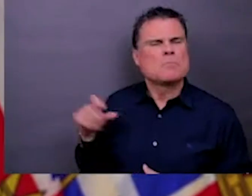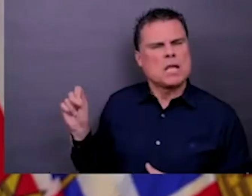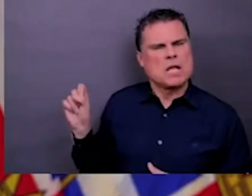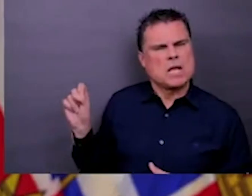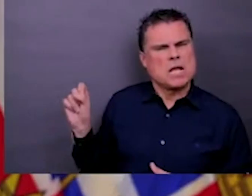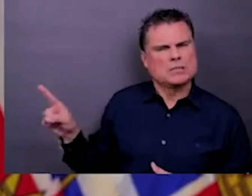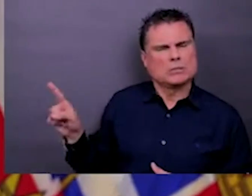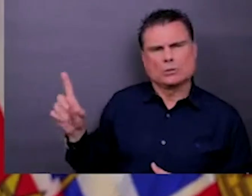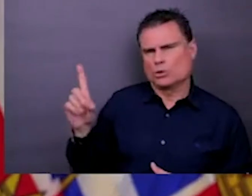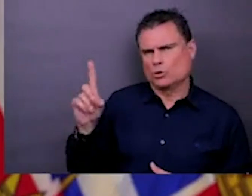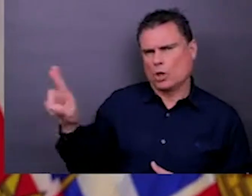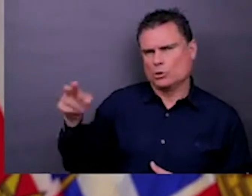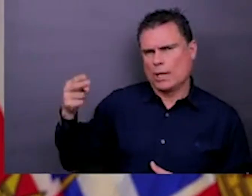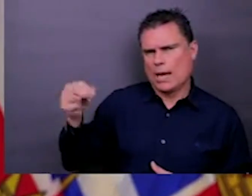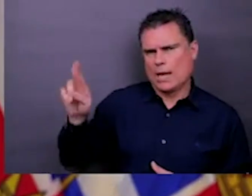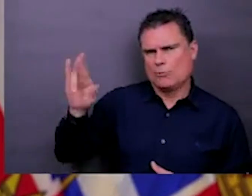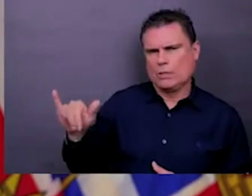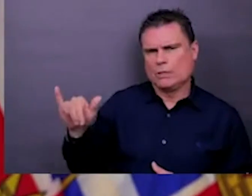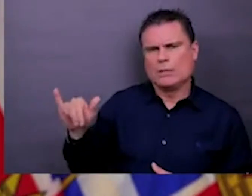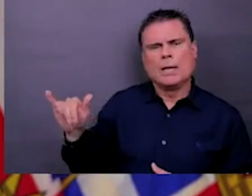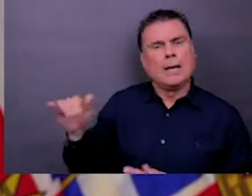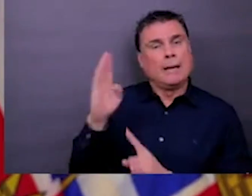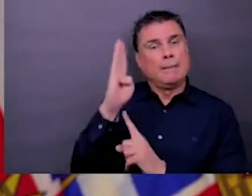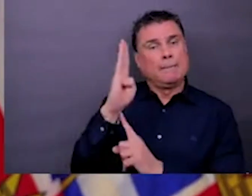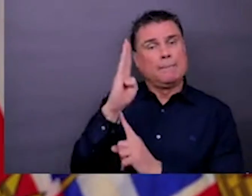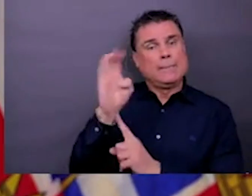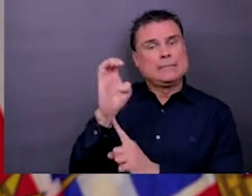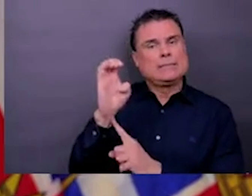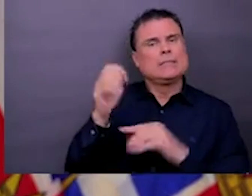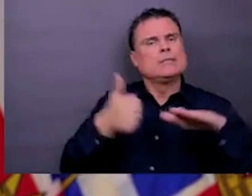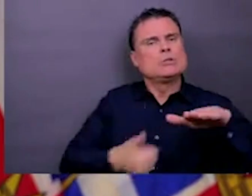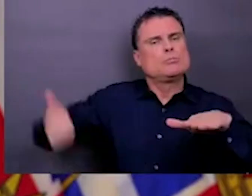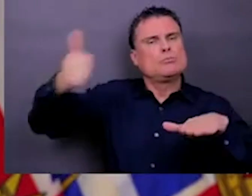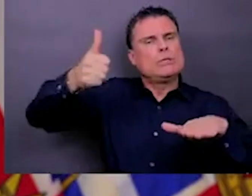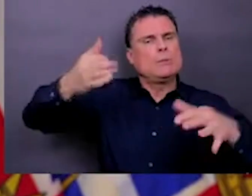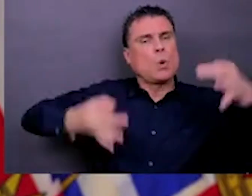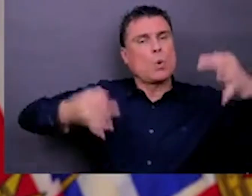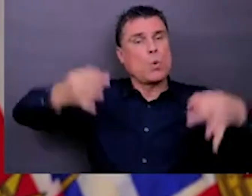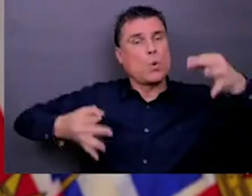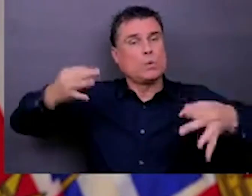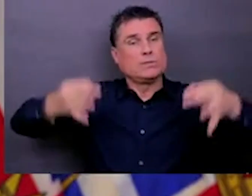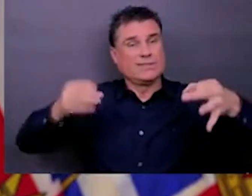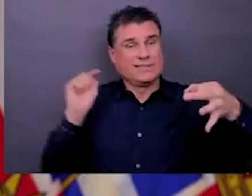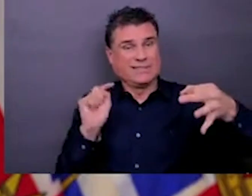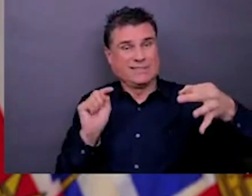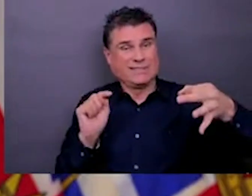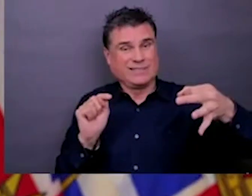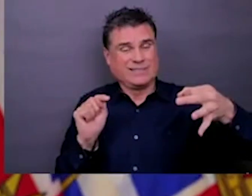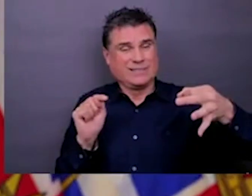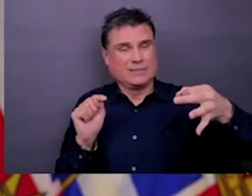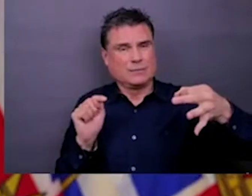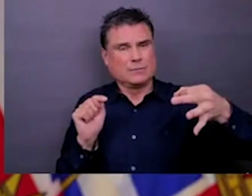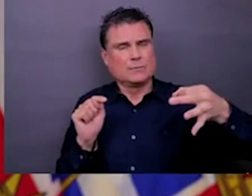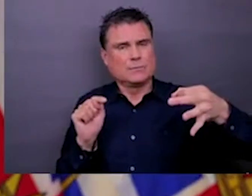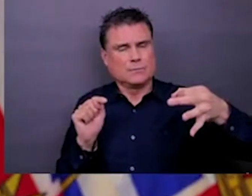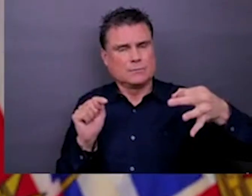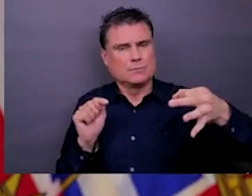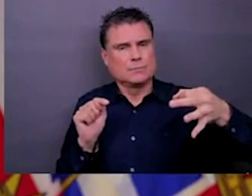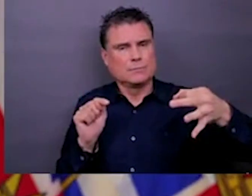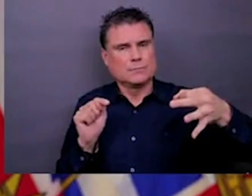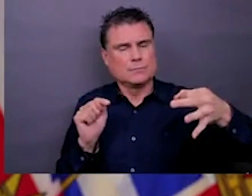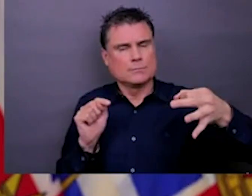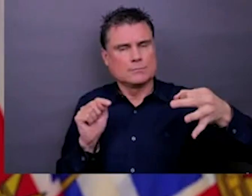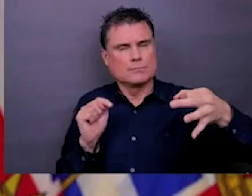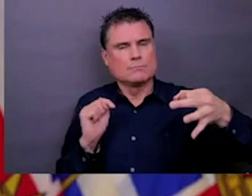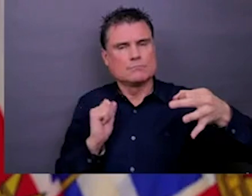The chief justice of the B.C. Supreme Court on Friday said that B.C. putting the courts in an impossible position in